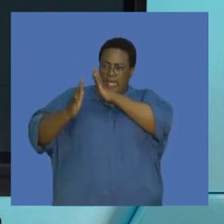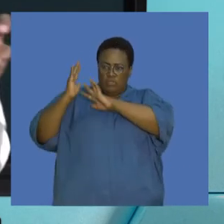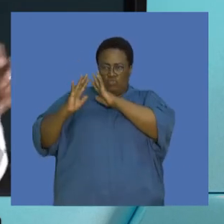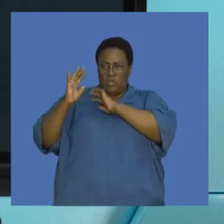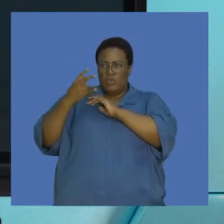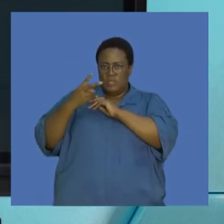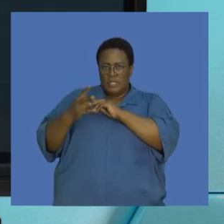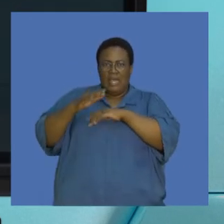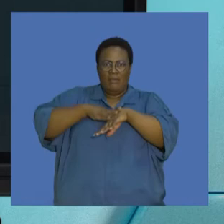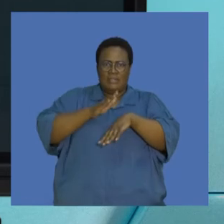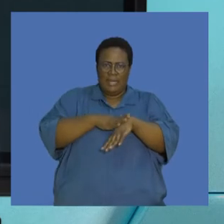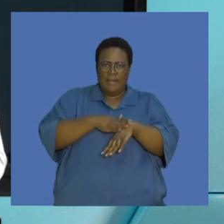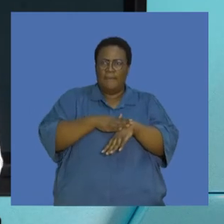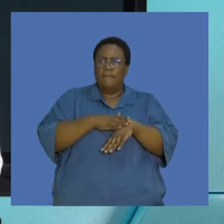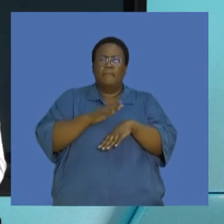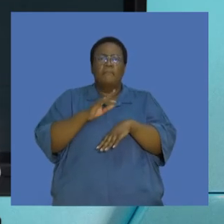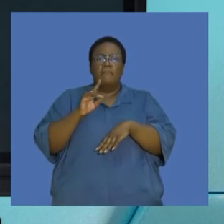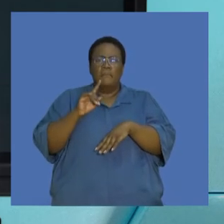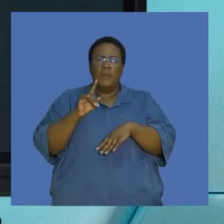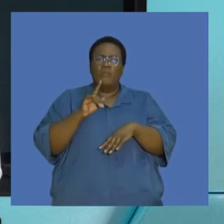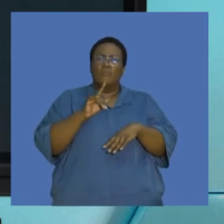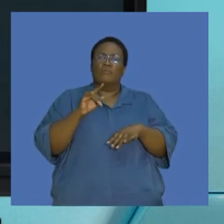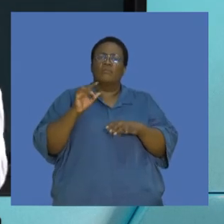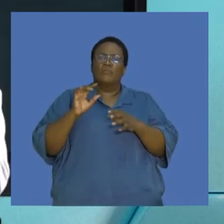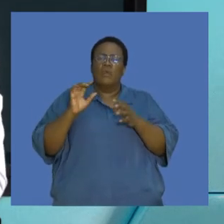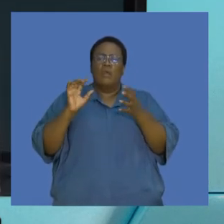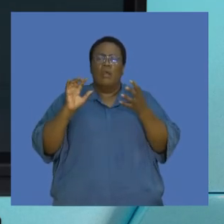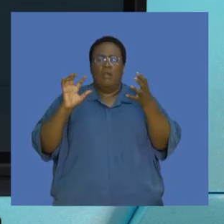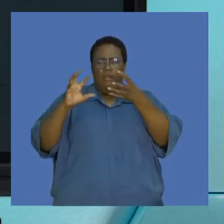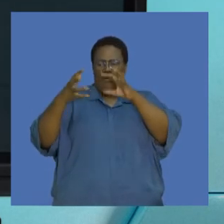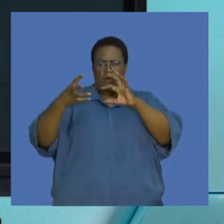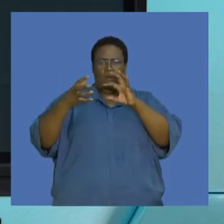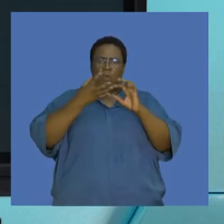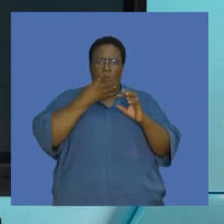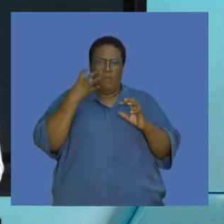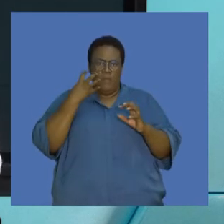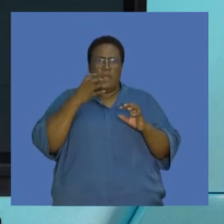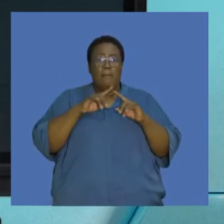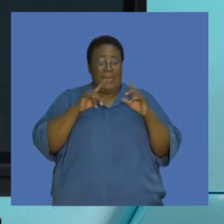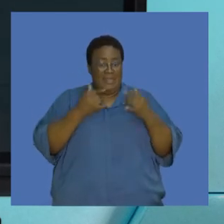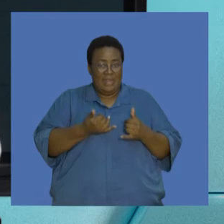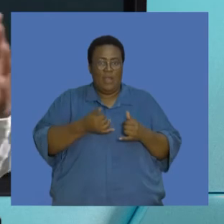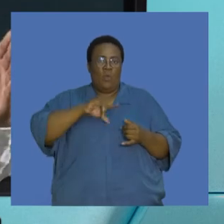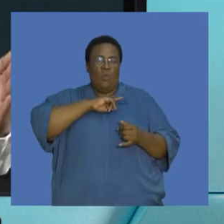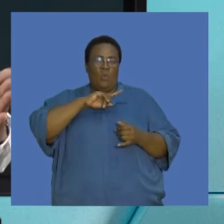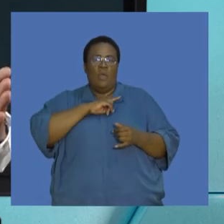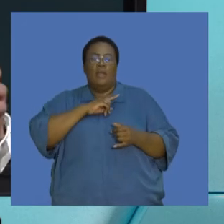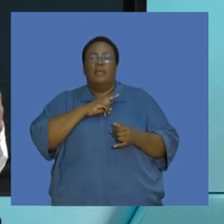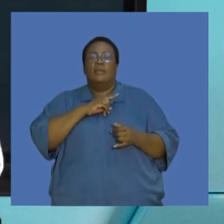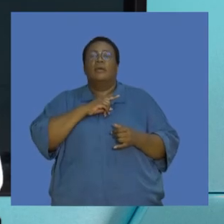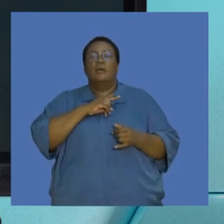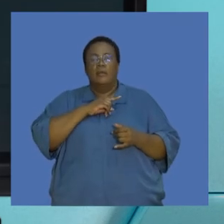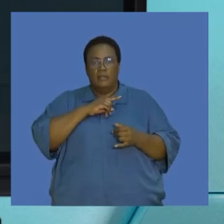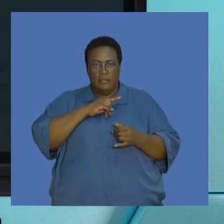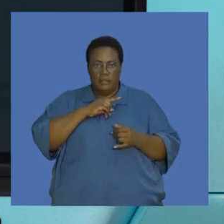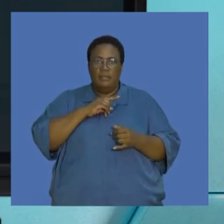that we've gone through periods of global warming. However, this time, it's because of human activity that we've got a short period in